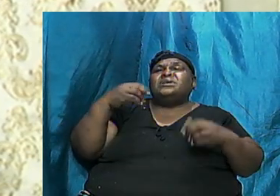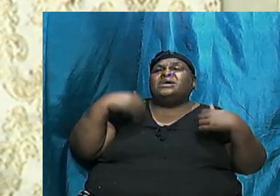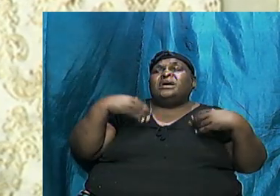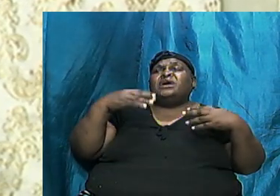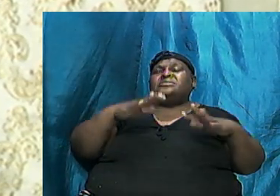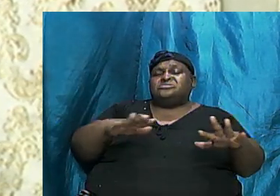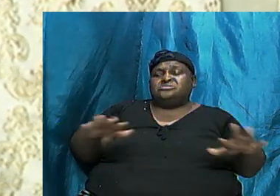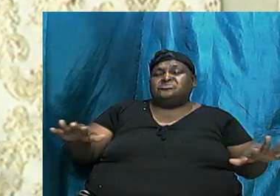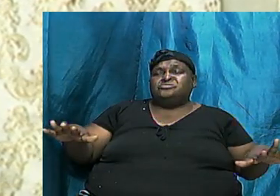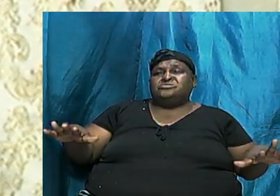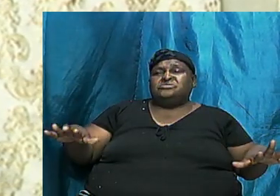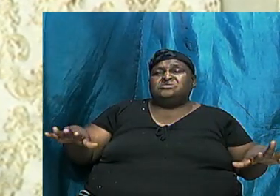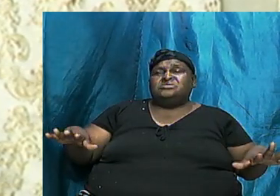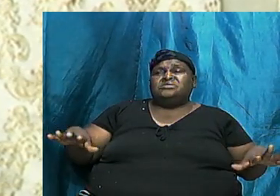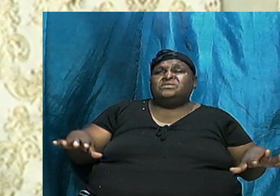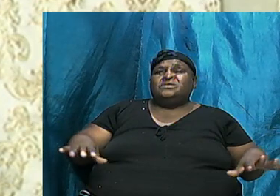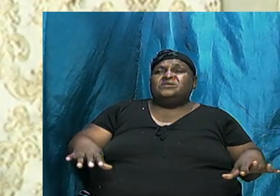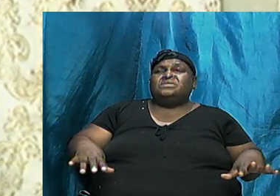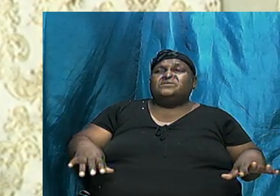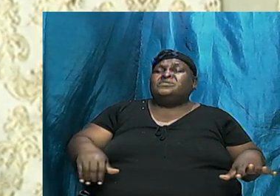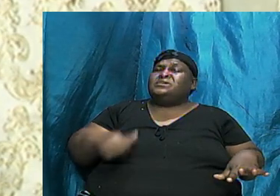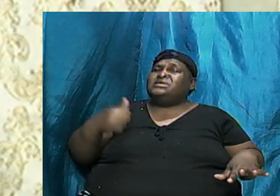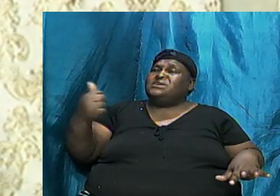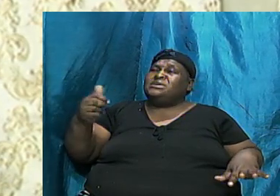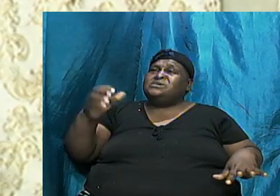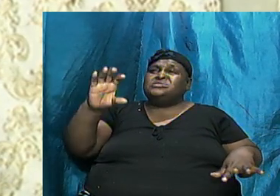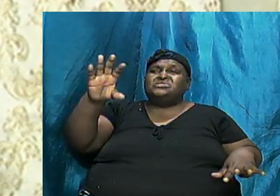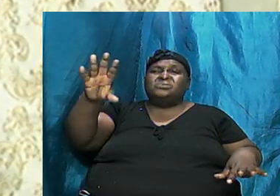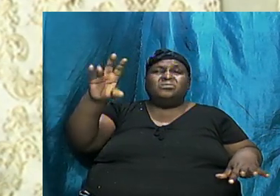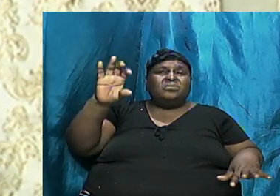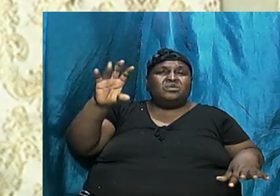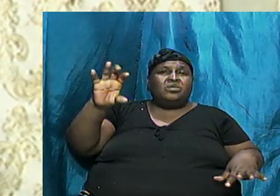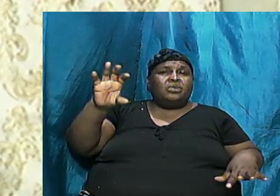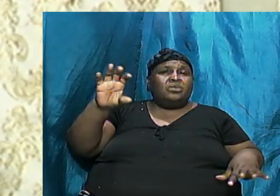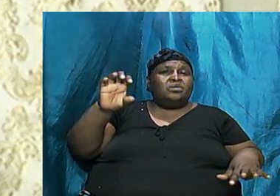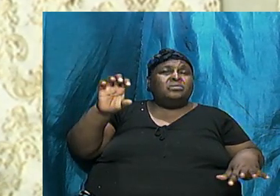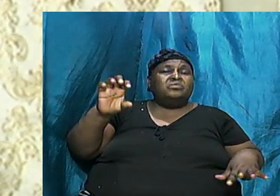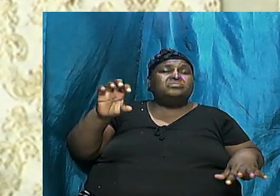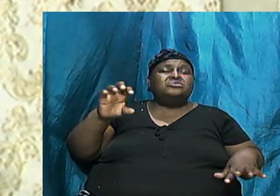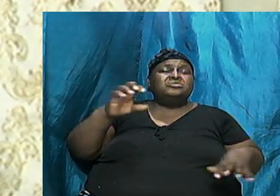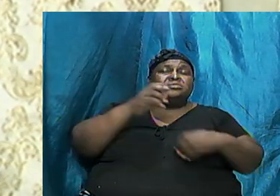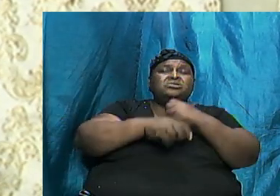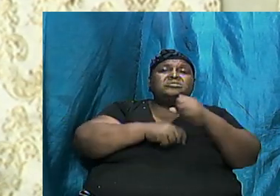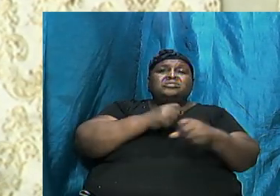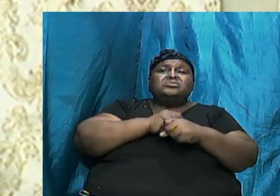Years You Know How Many Generations They Span